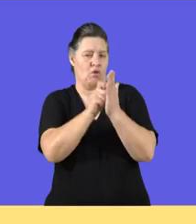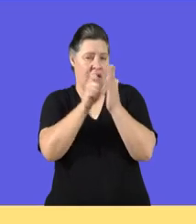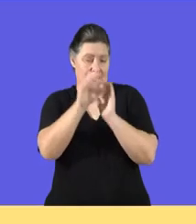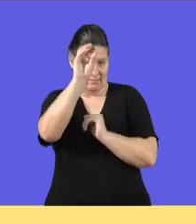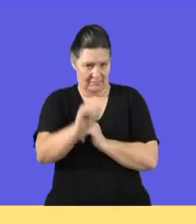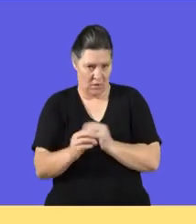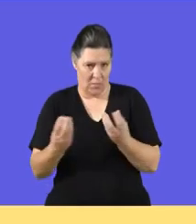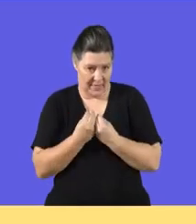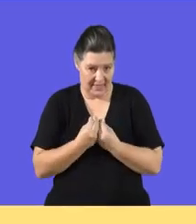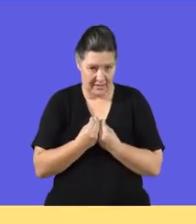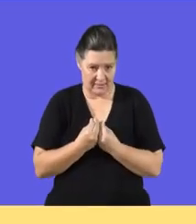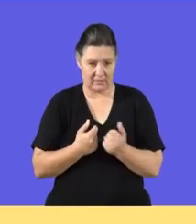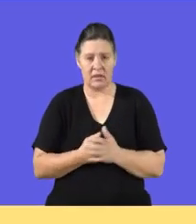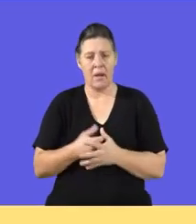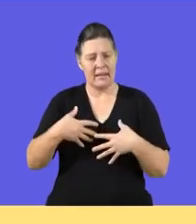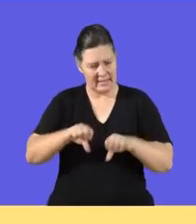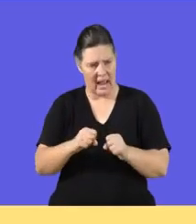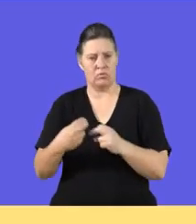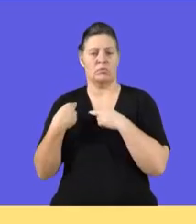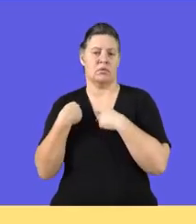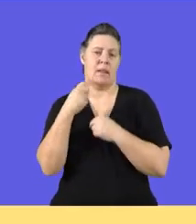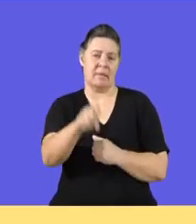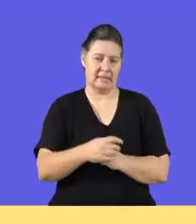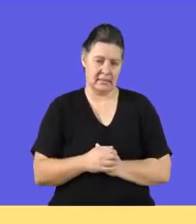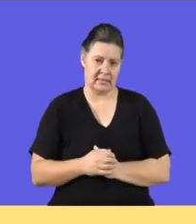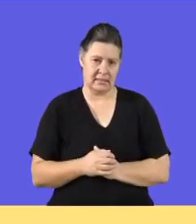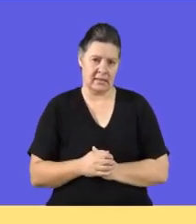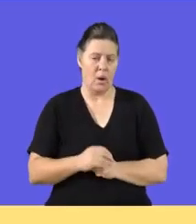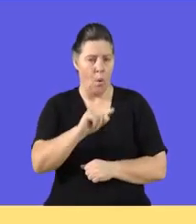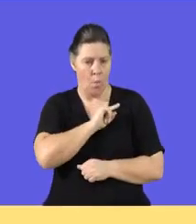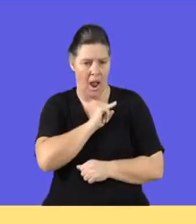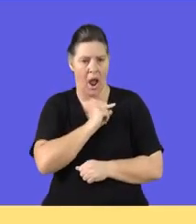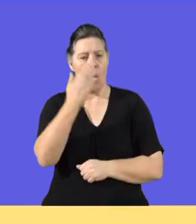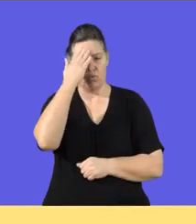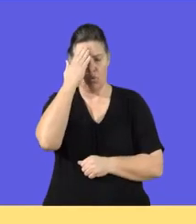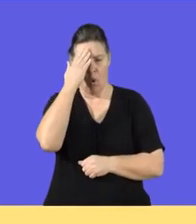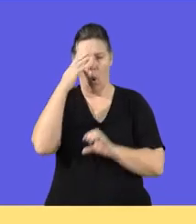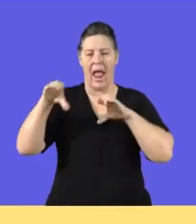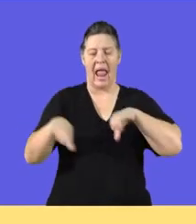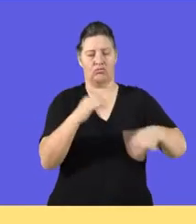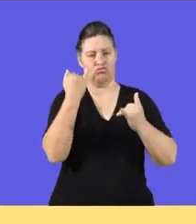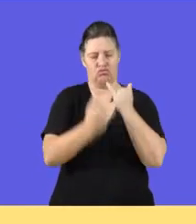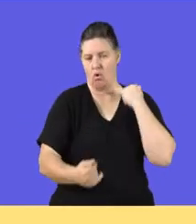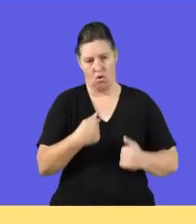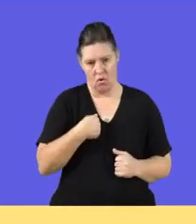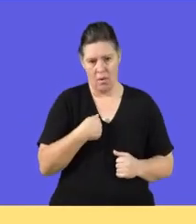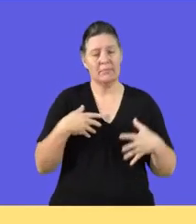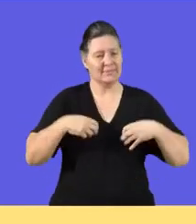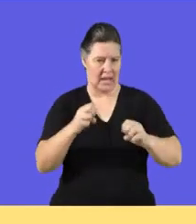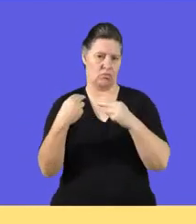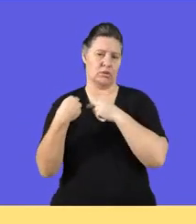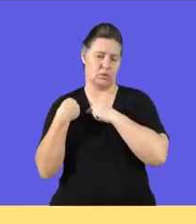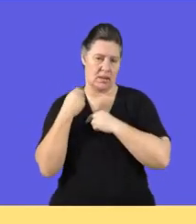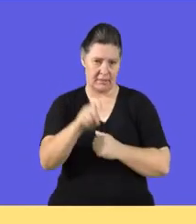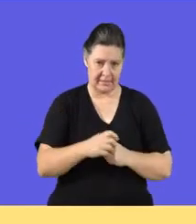I know you guys are writing. Please write with me. David has to take responsibility for his actions. He has to take responsibility